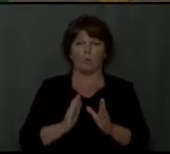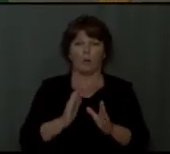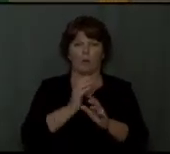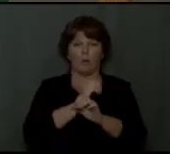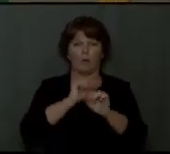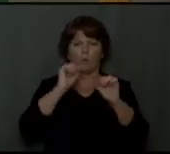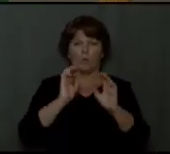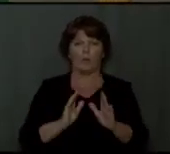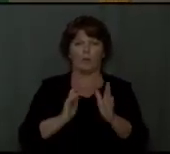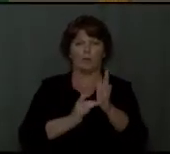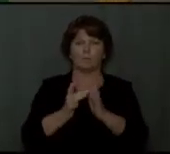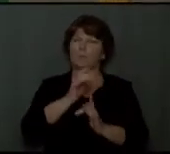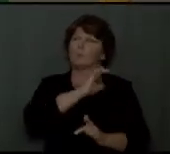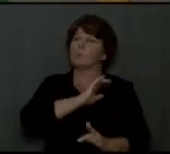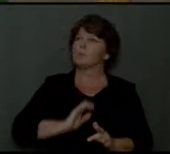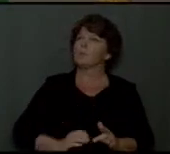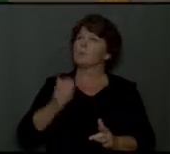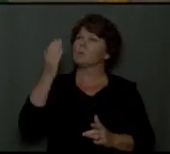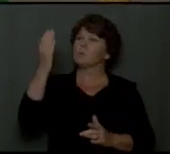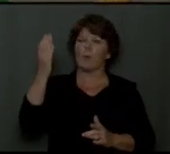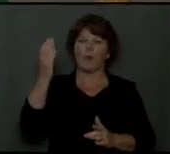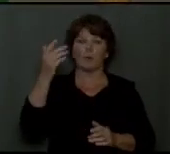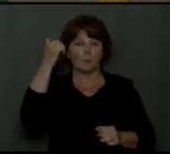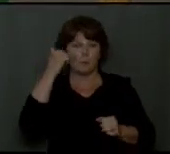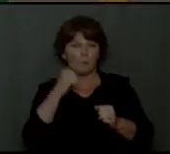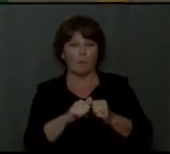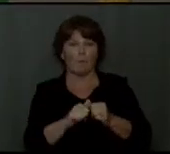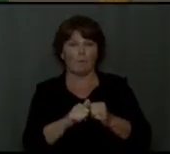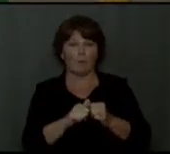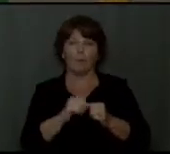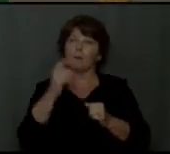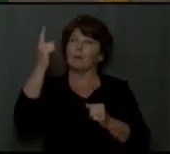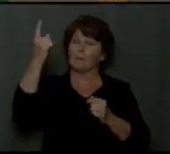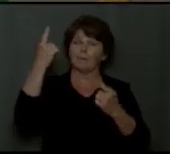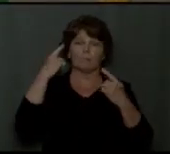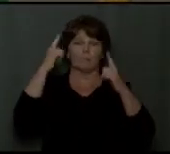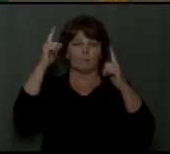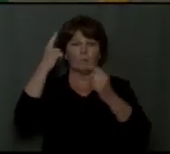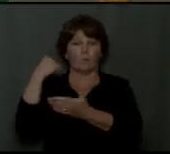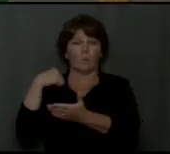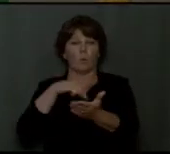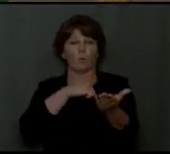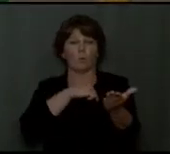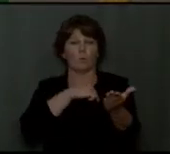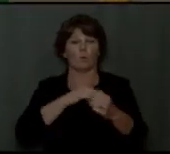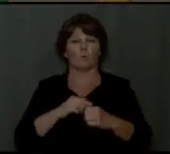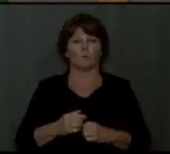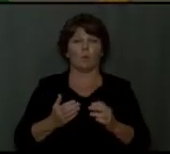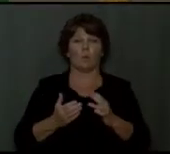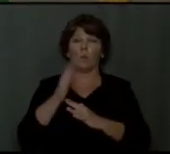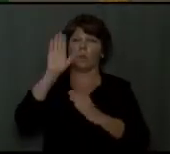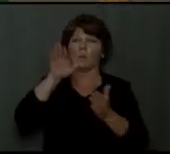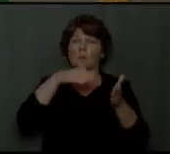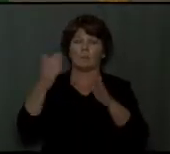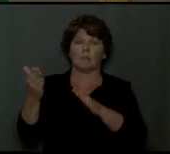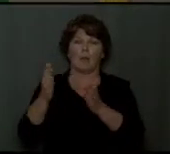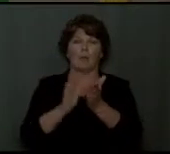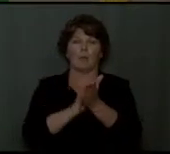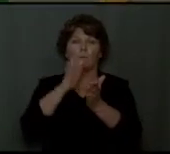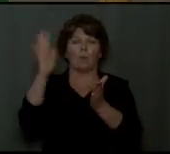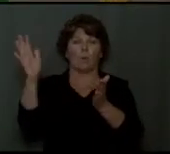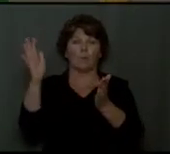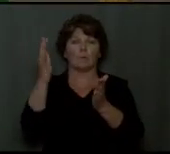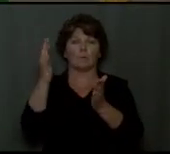Redeemer, Jesus Christ, remember, therefore, what He has accomplished for you. Through His death and glorious third day